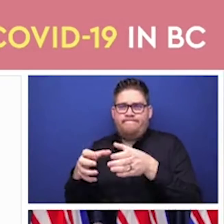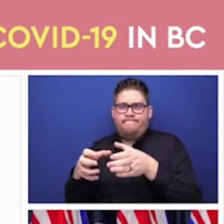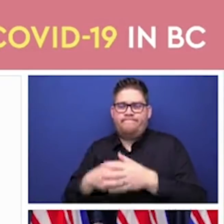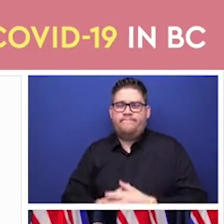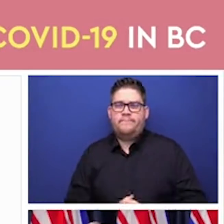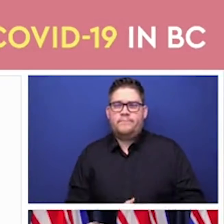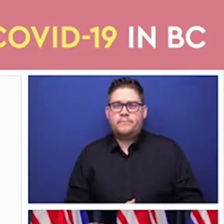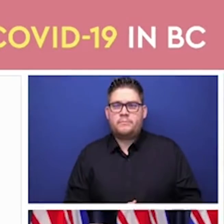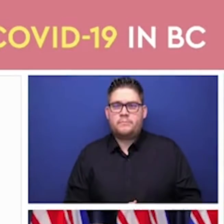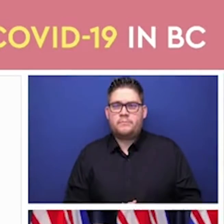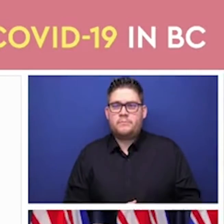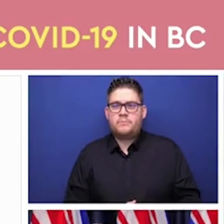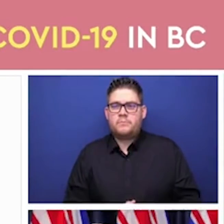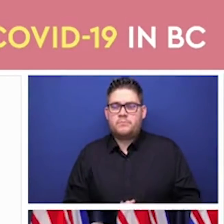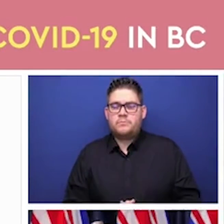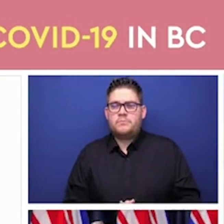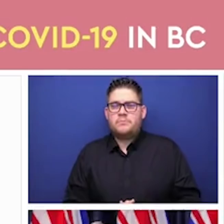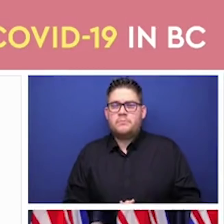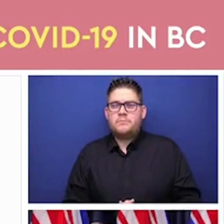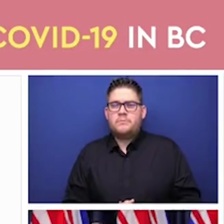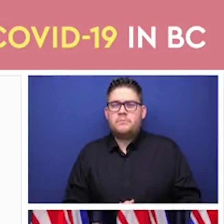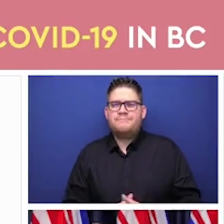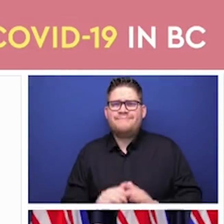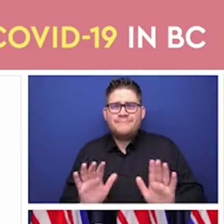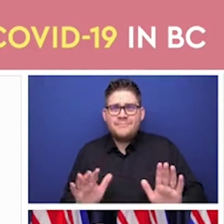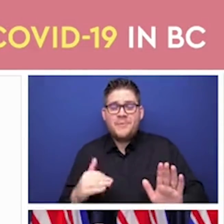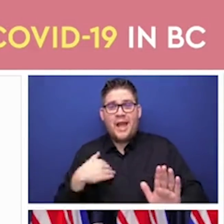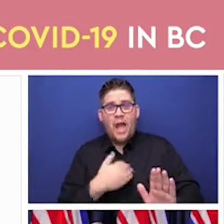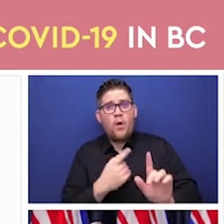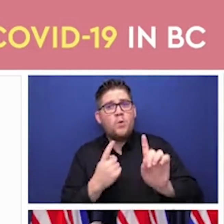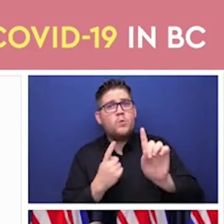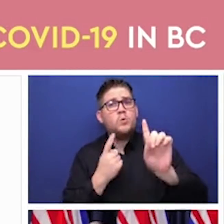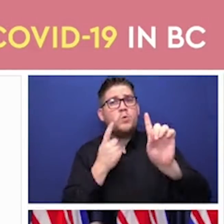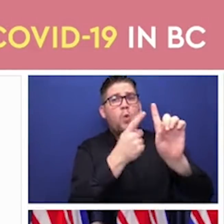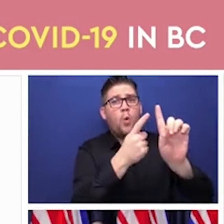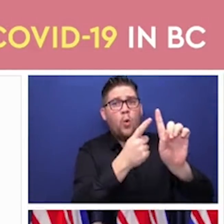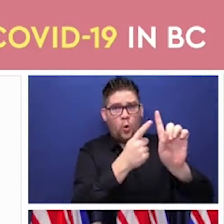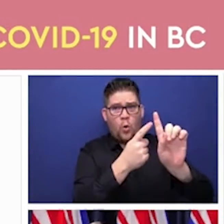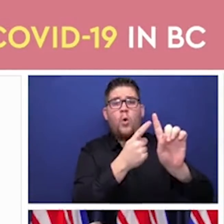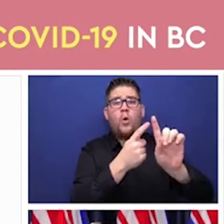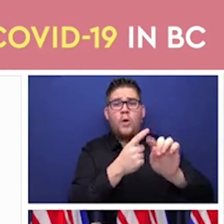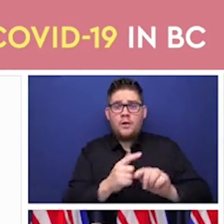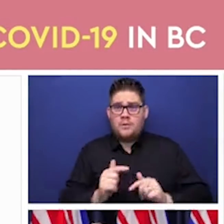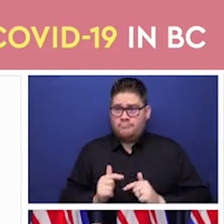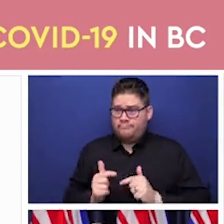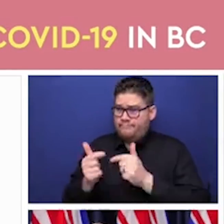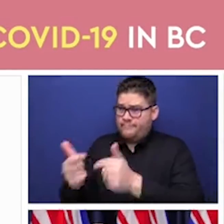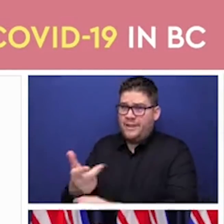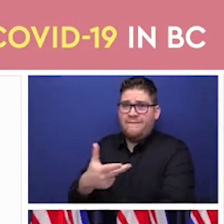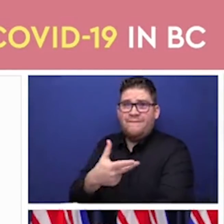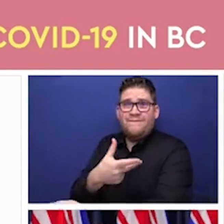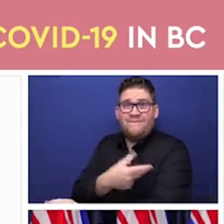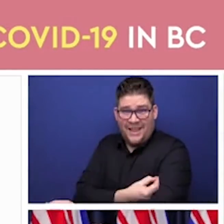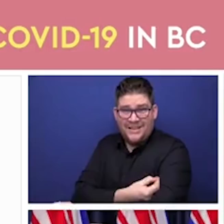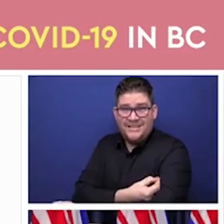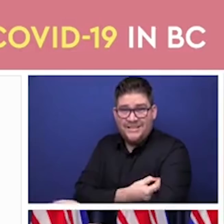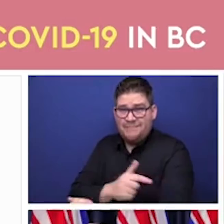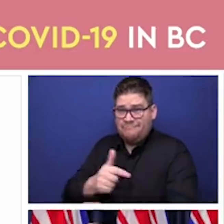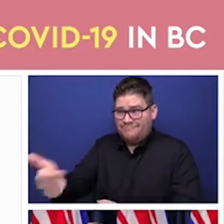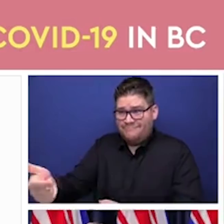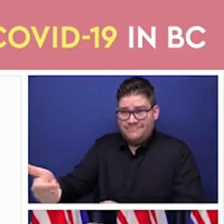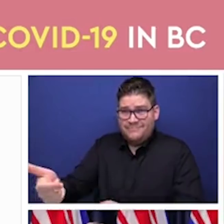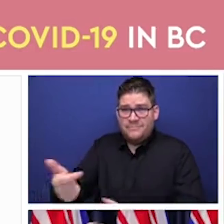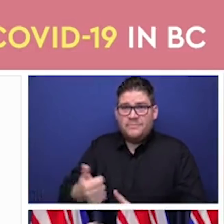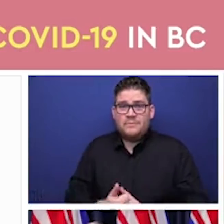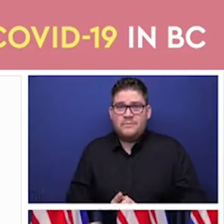to them based on when they get vaccinated for the flu. So community-based clinics that the health authorities will be setting up. We will have